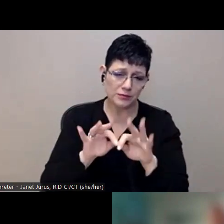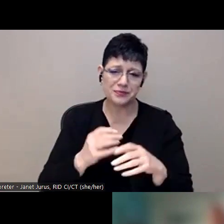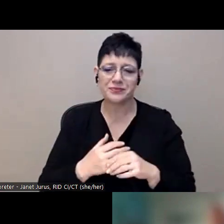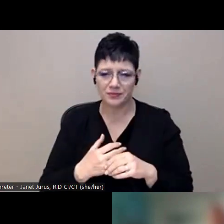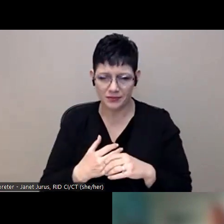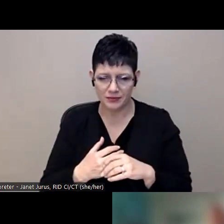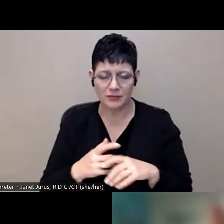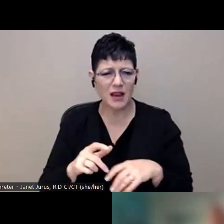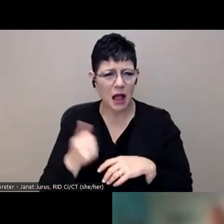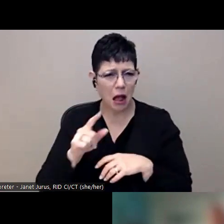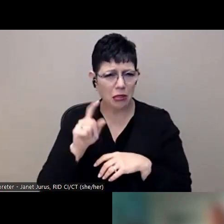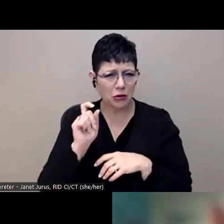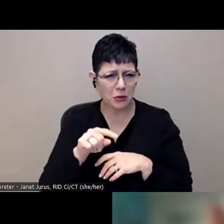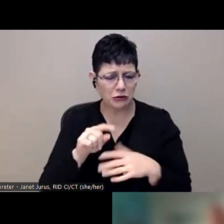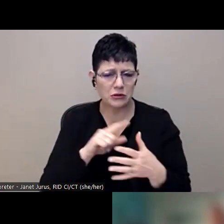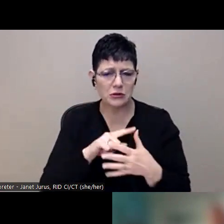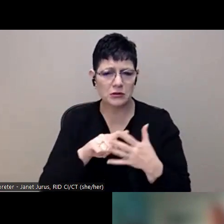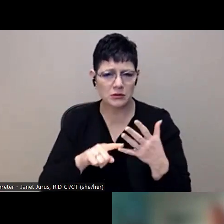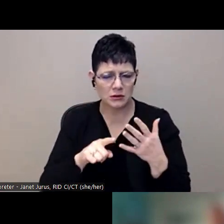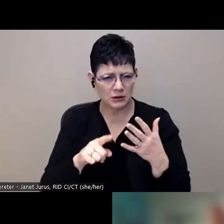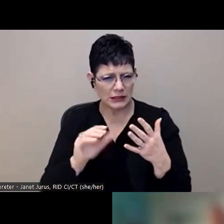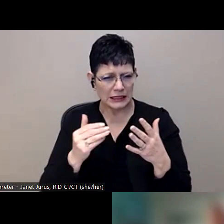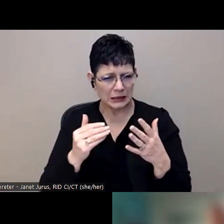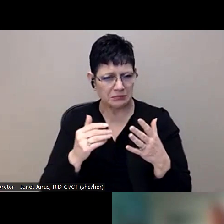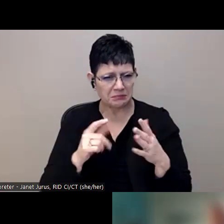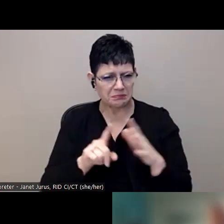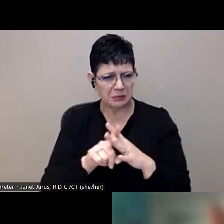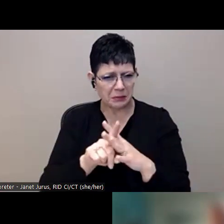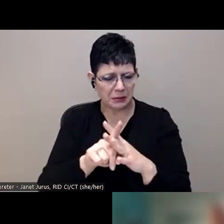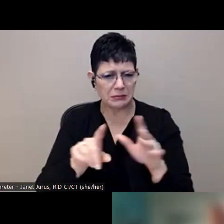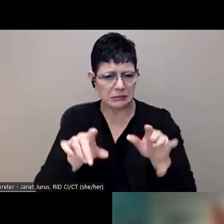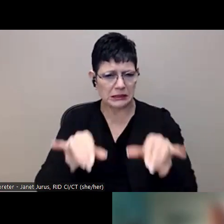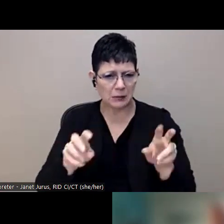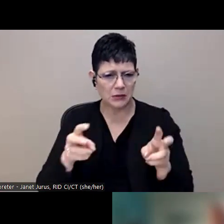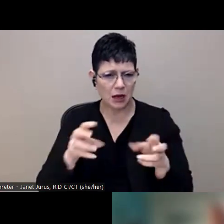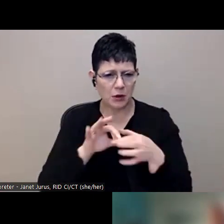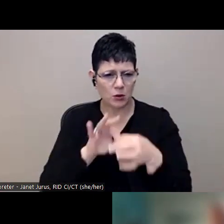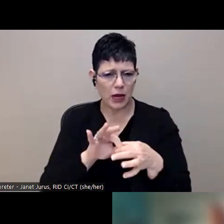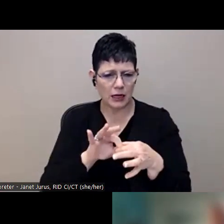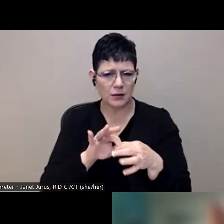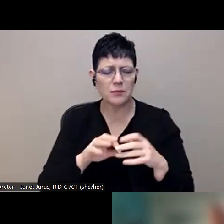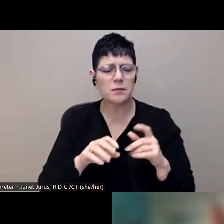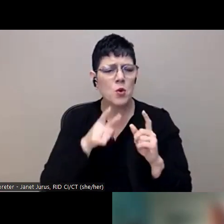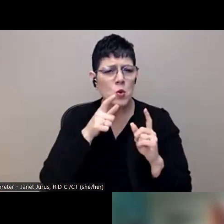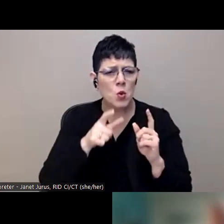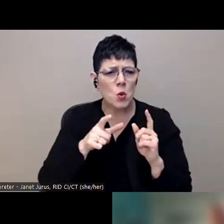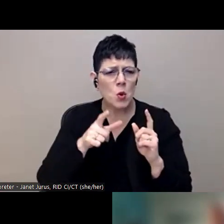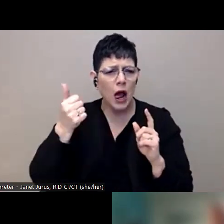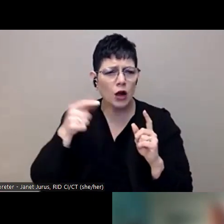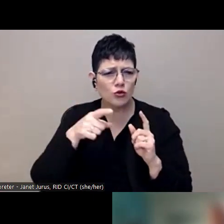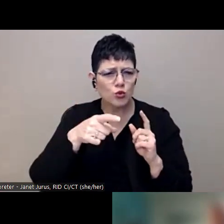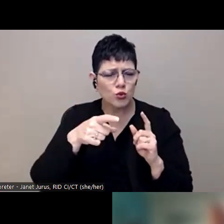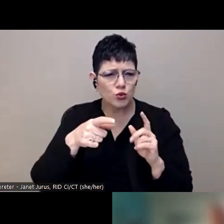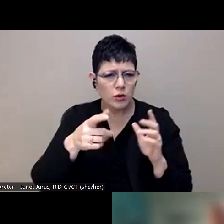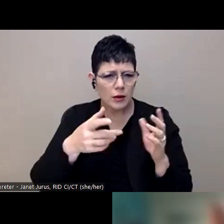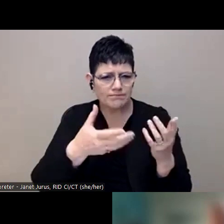Um, another set of questions that have been coming through are about, um, who else you're engaging? Do you